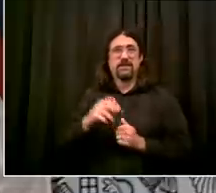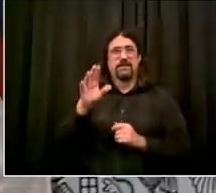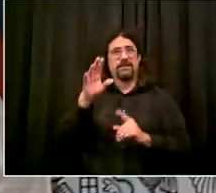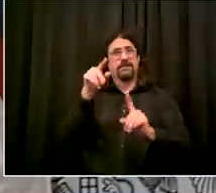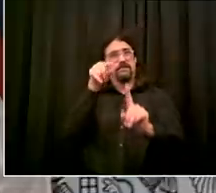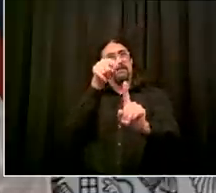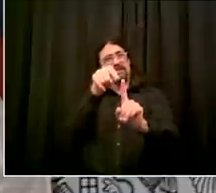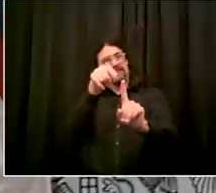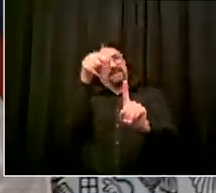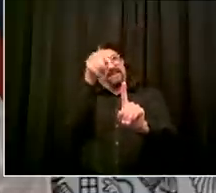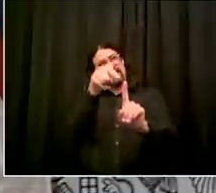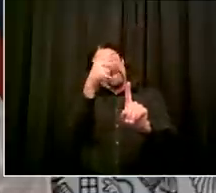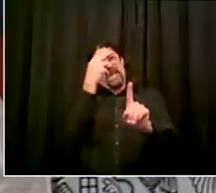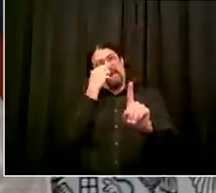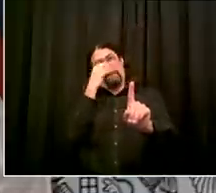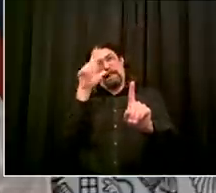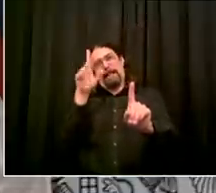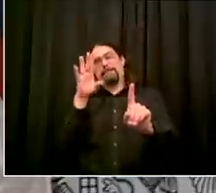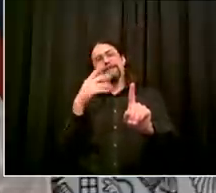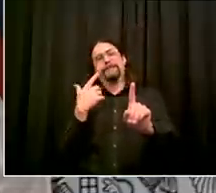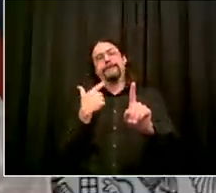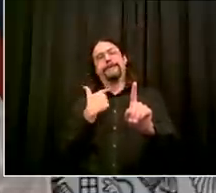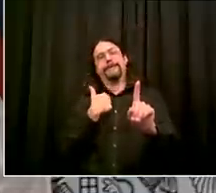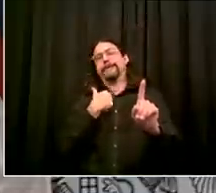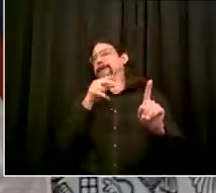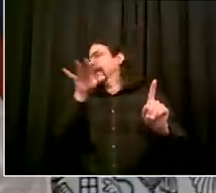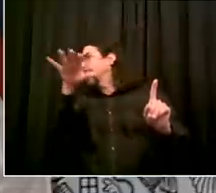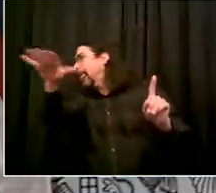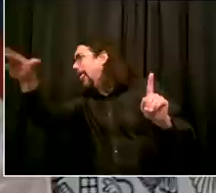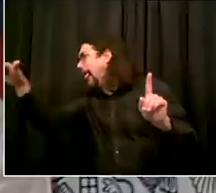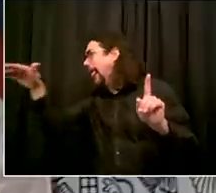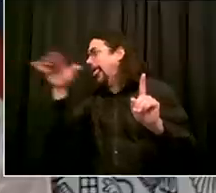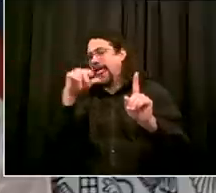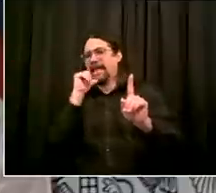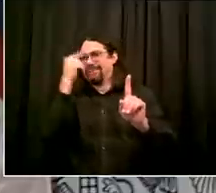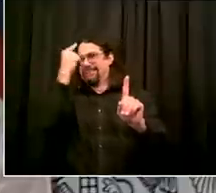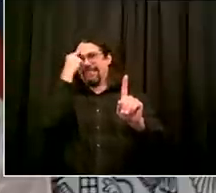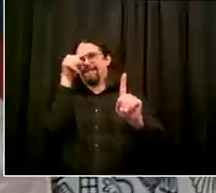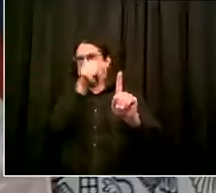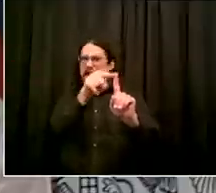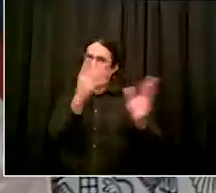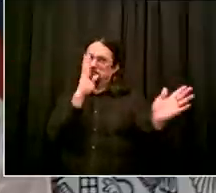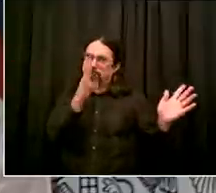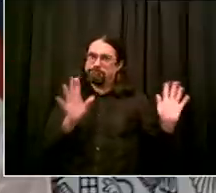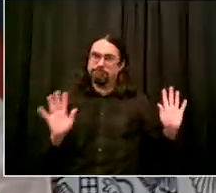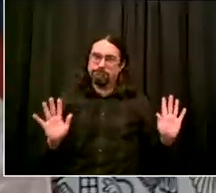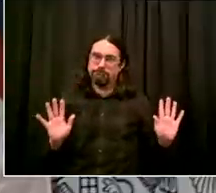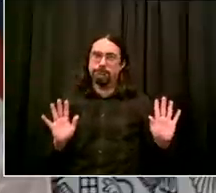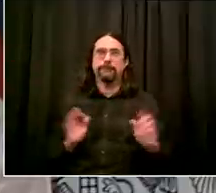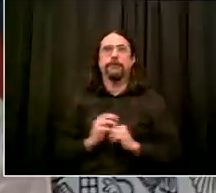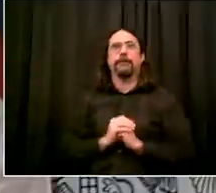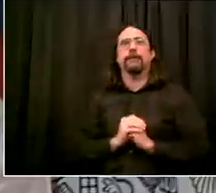size group and there's distancing obviously we always prefer outdoors but in terms of indoors it's something we'll talk about